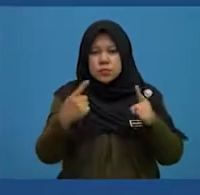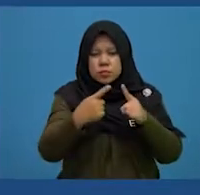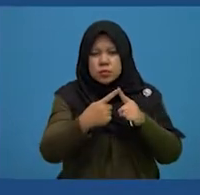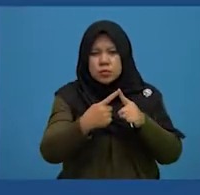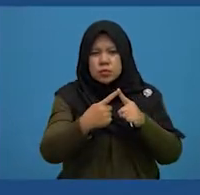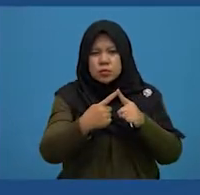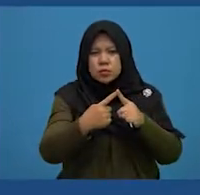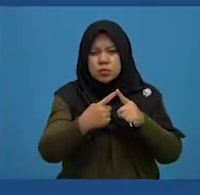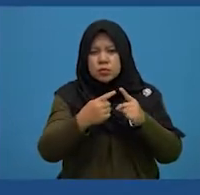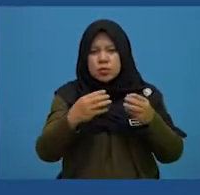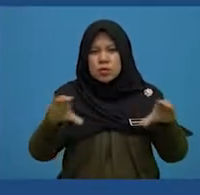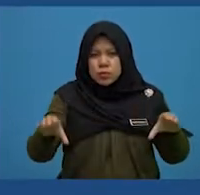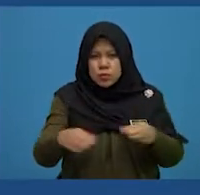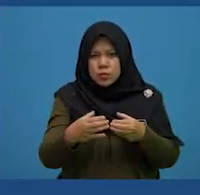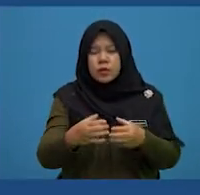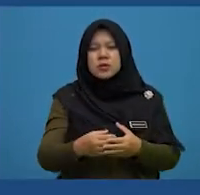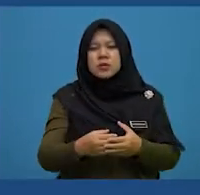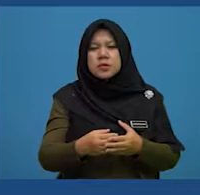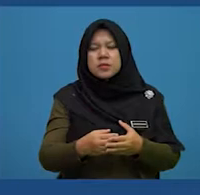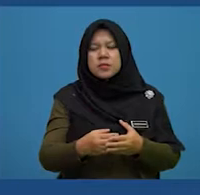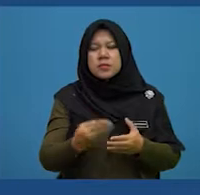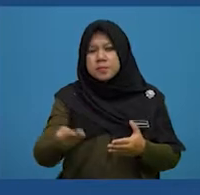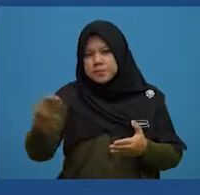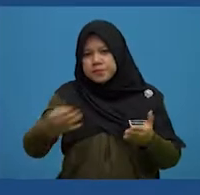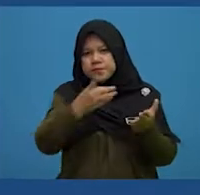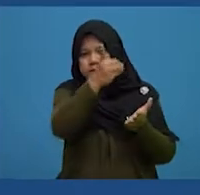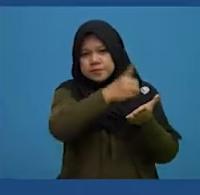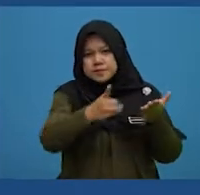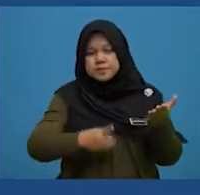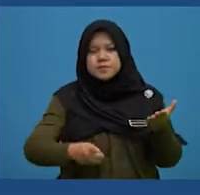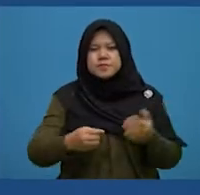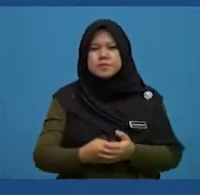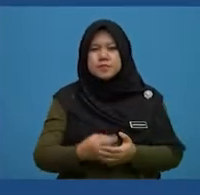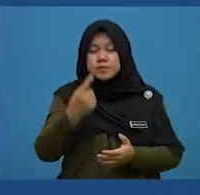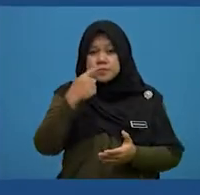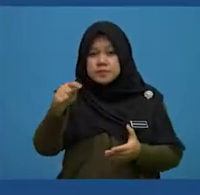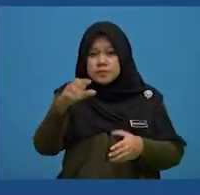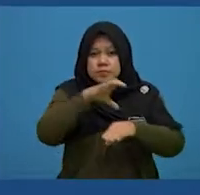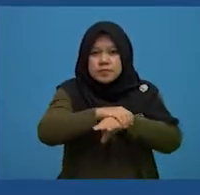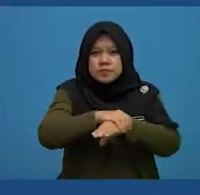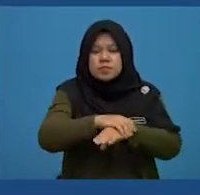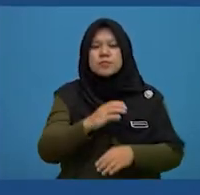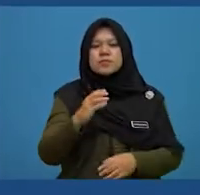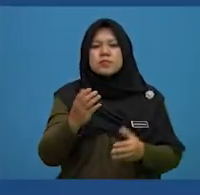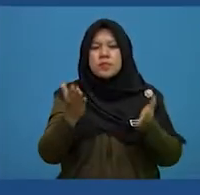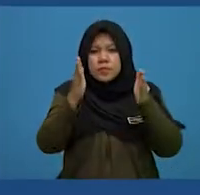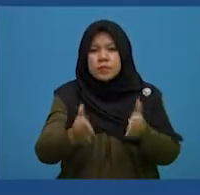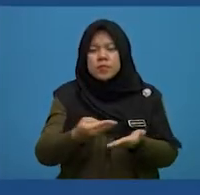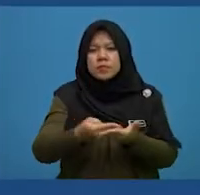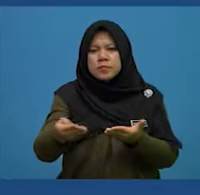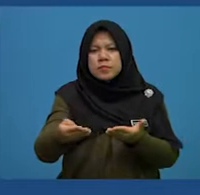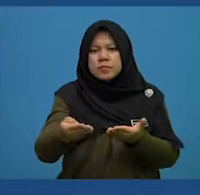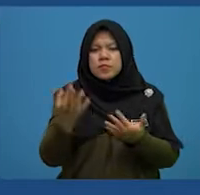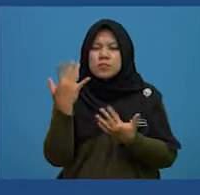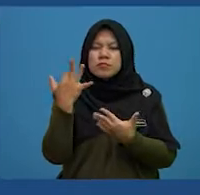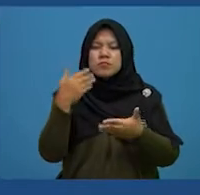tap into the power of the masses to generate product designs. The catch? Customers